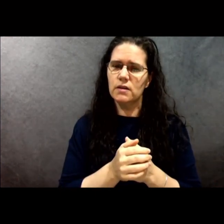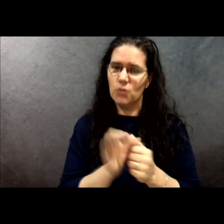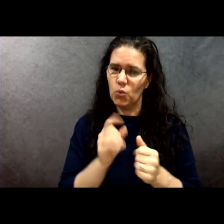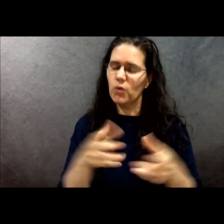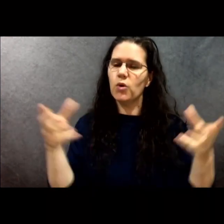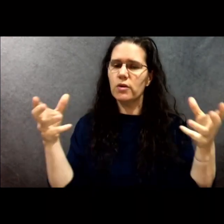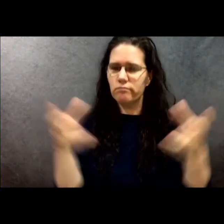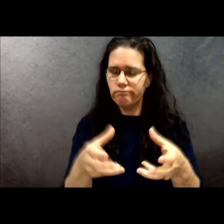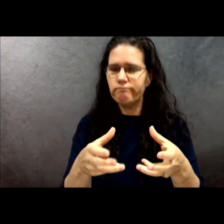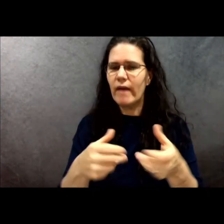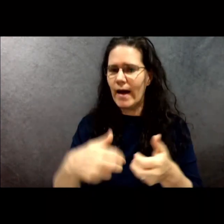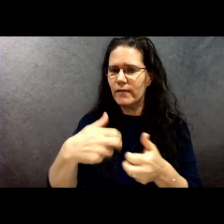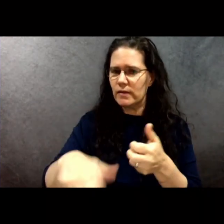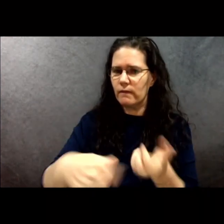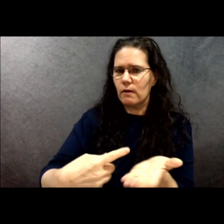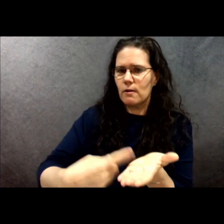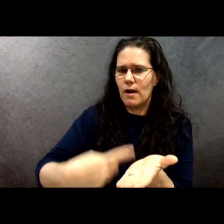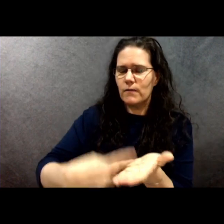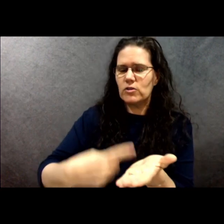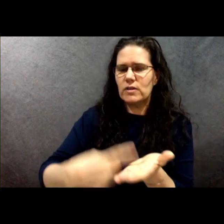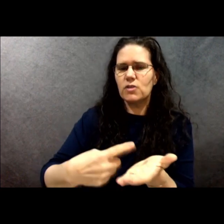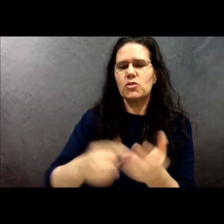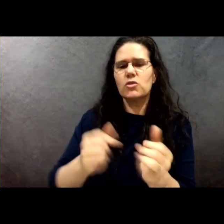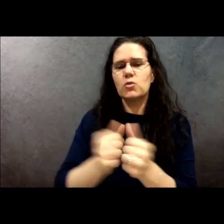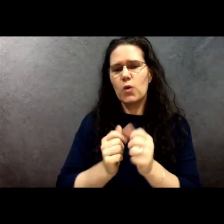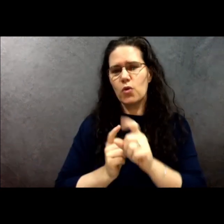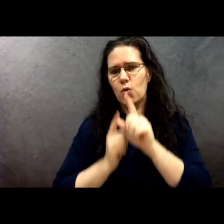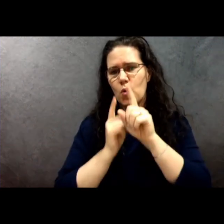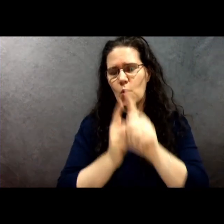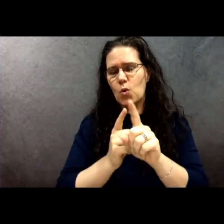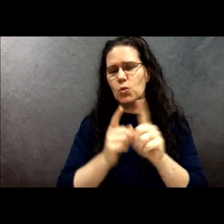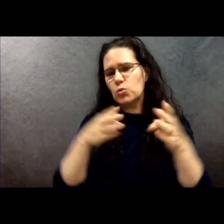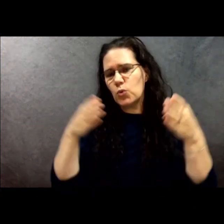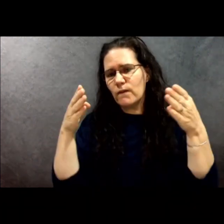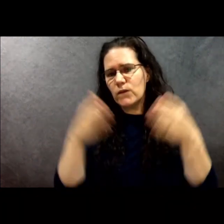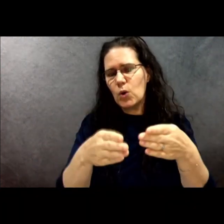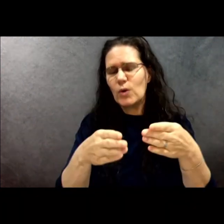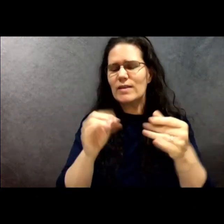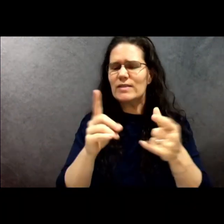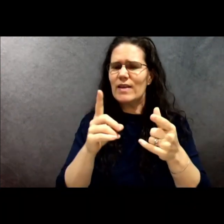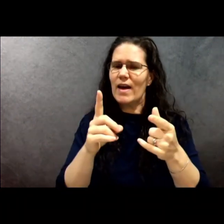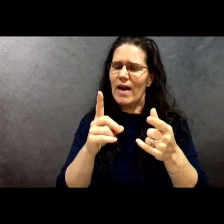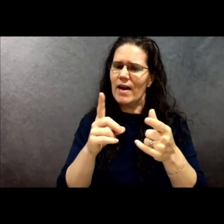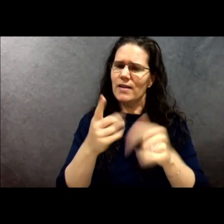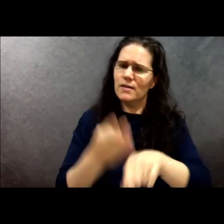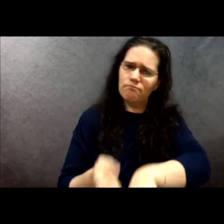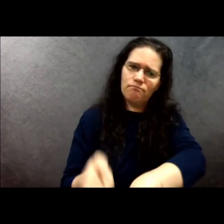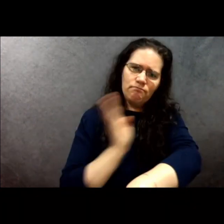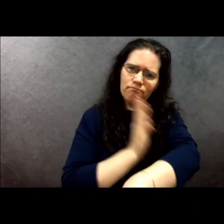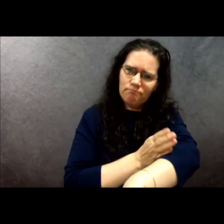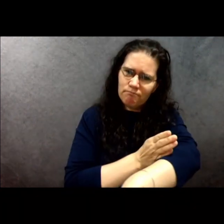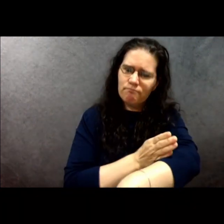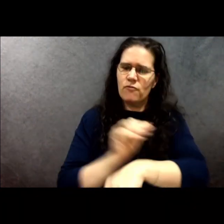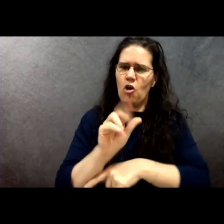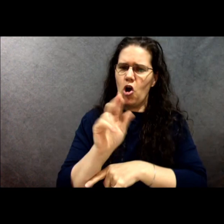that are focused on enhancing and expanding Arlington's inclusivity and equity.